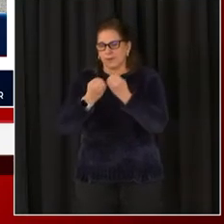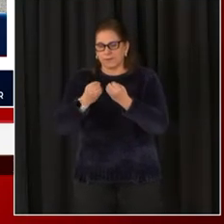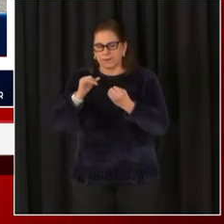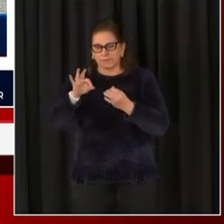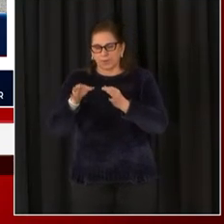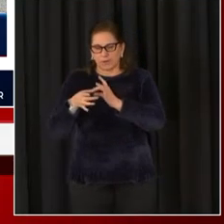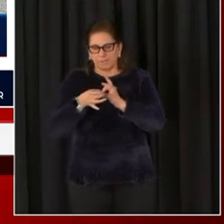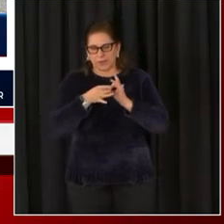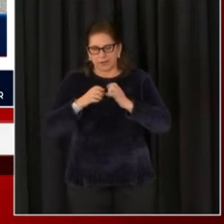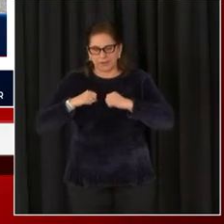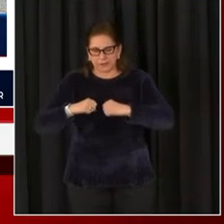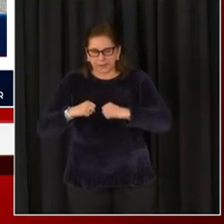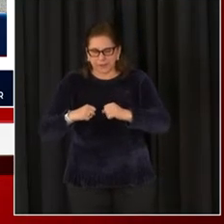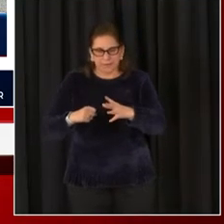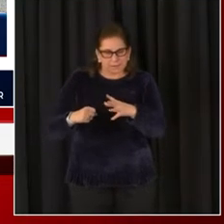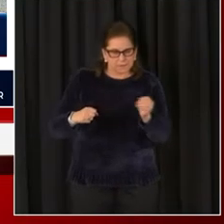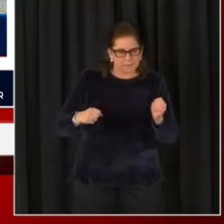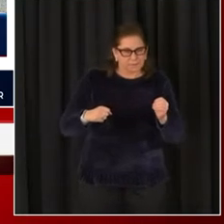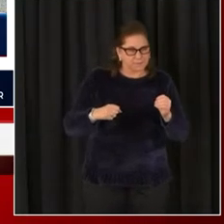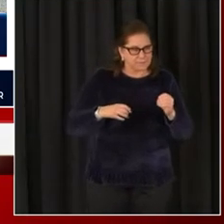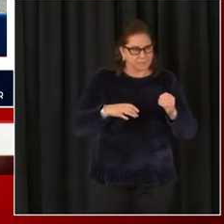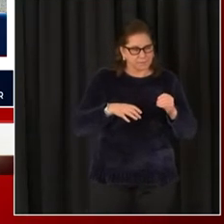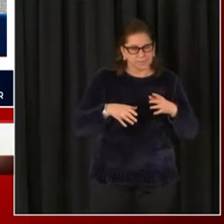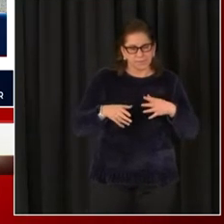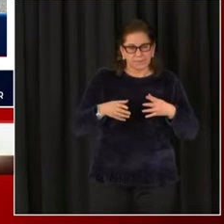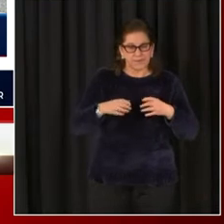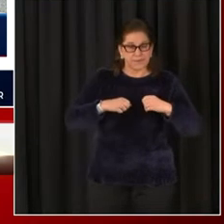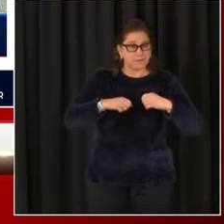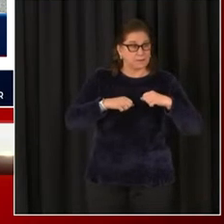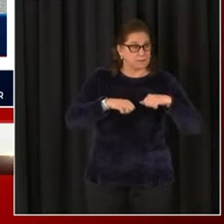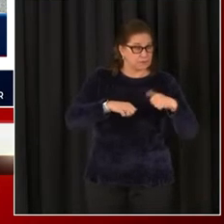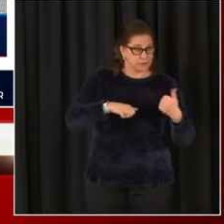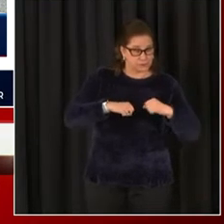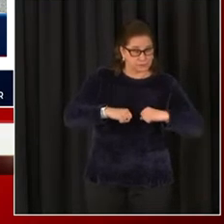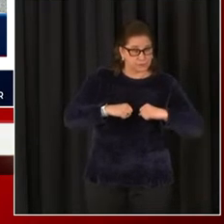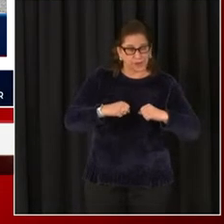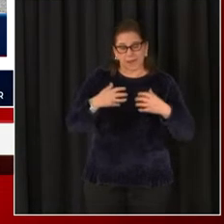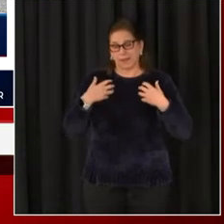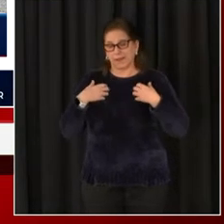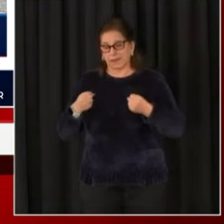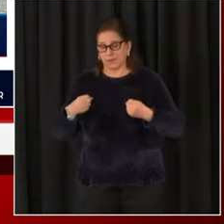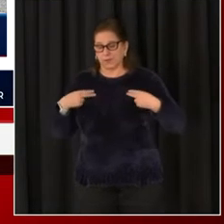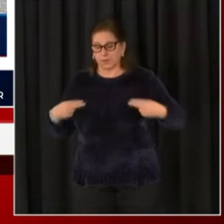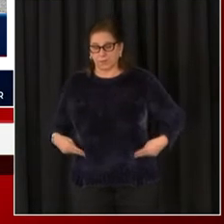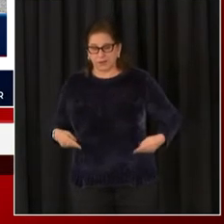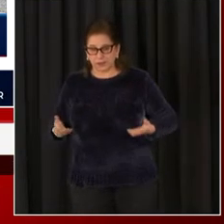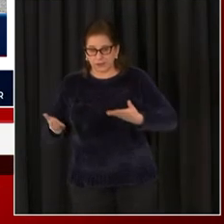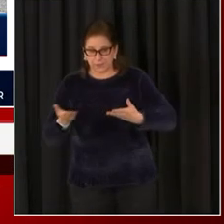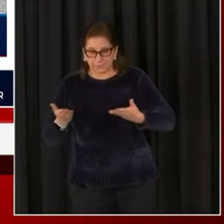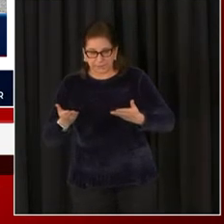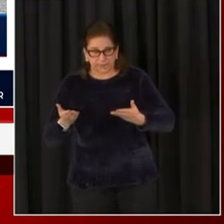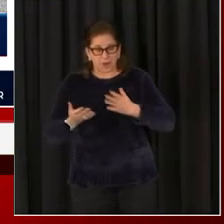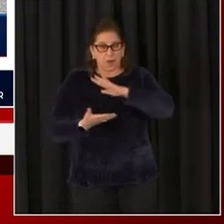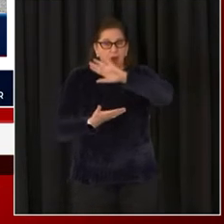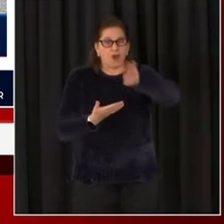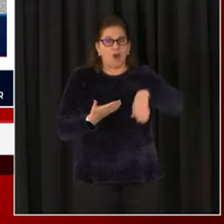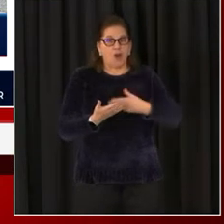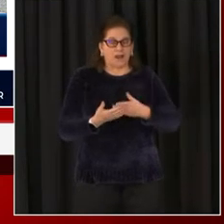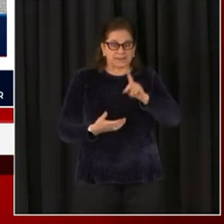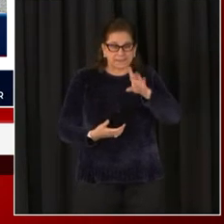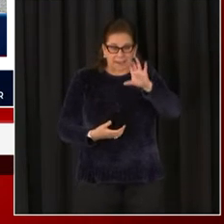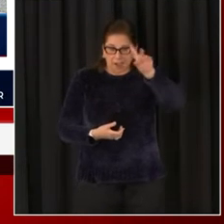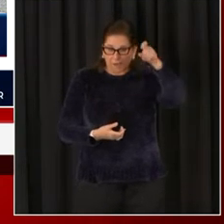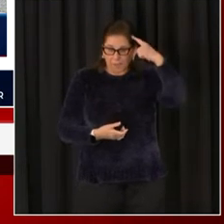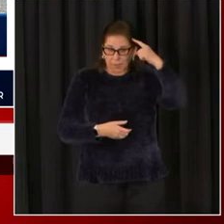Management, Health, Human Services, and all of the D.C. government workers. Our comms team,